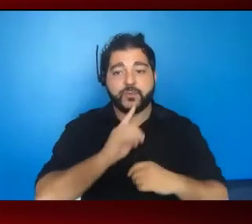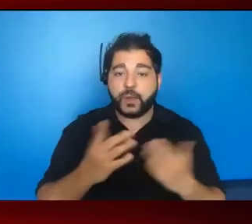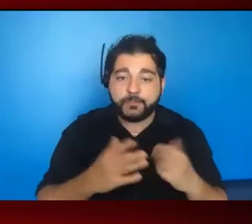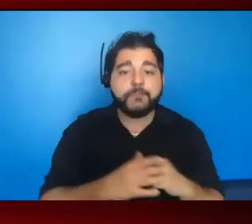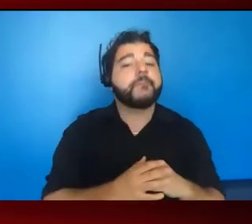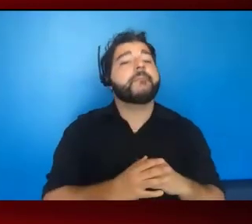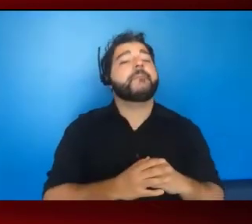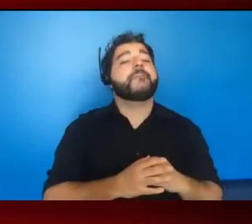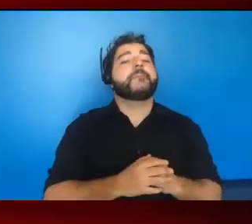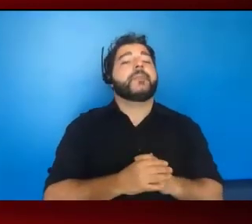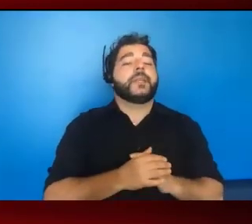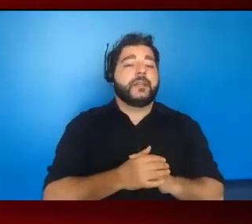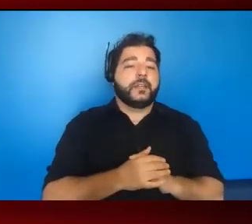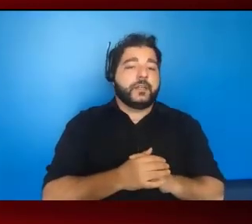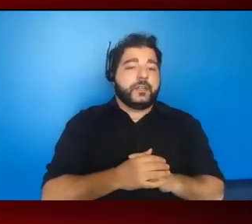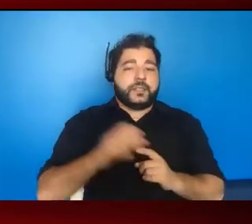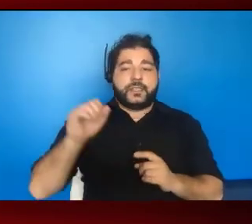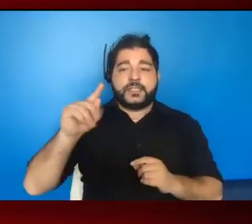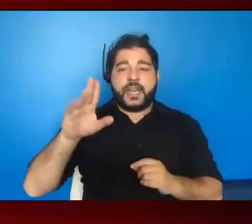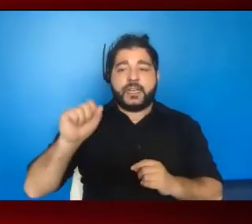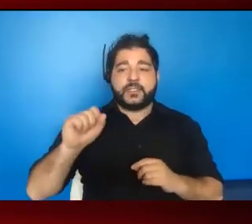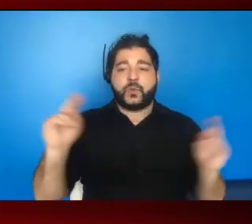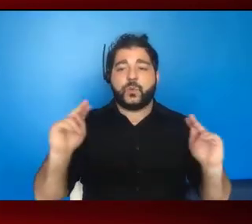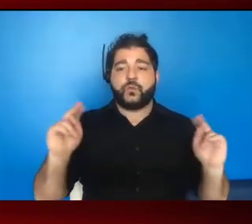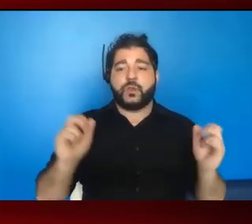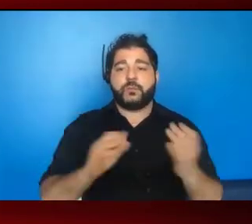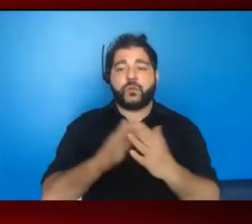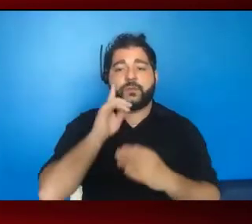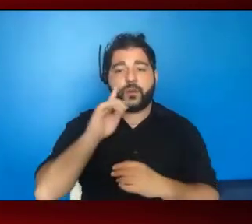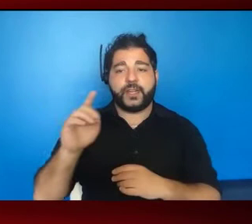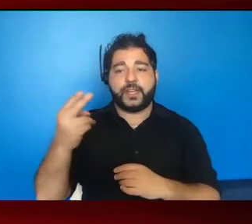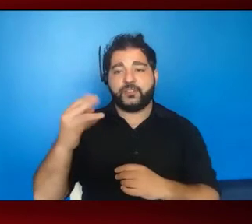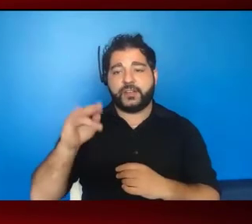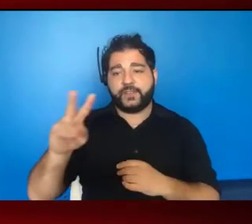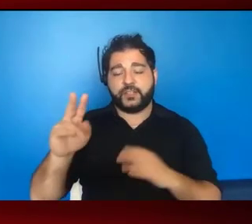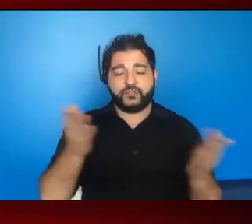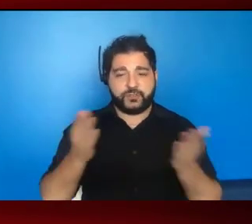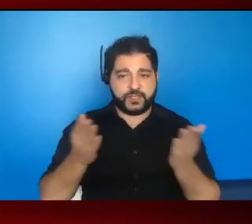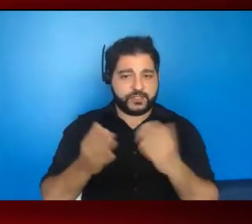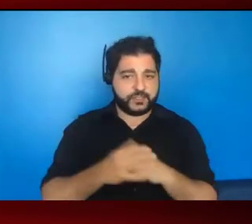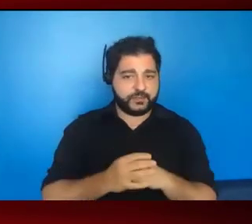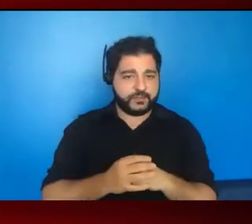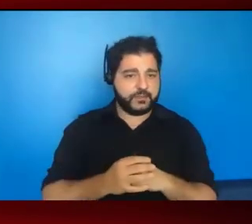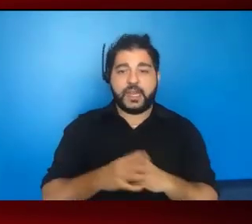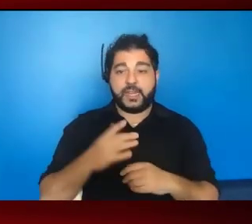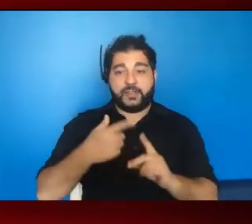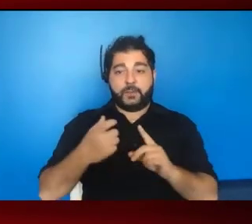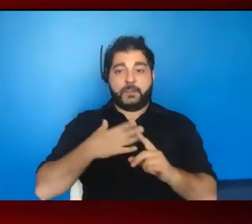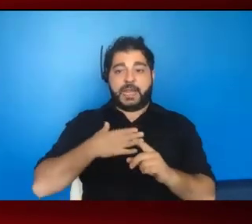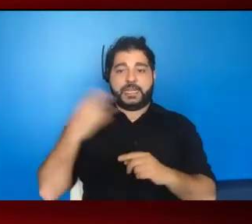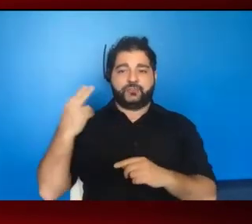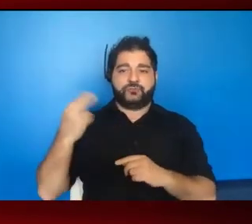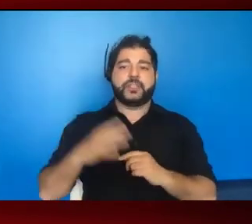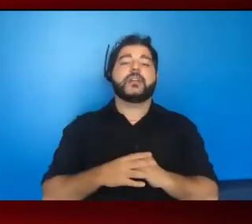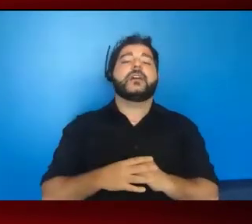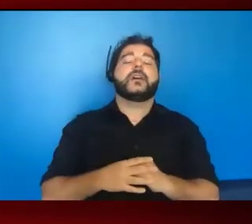status neutral approach to HIV services. So that comes a bit from my history and is